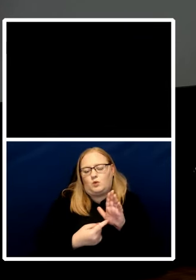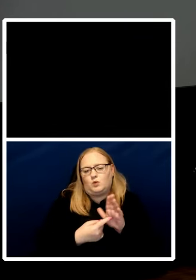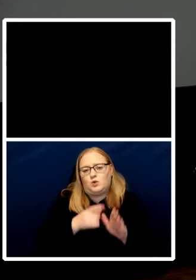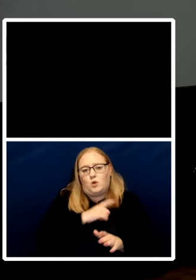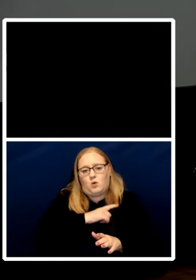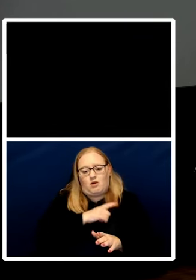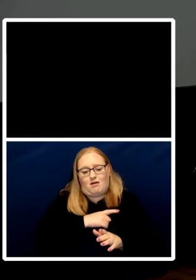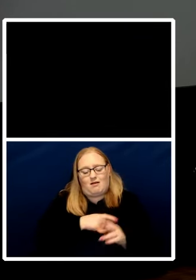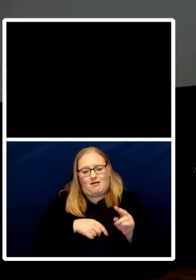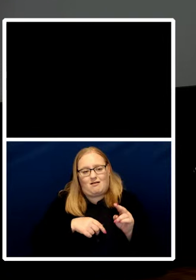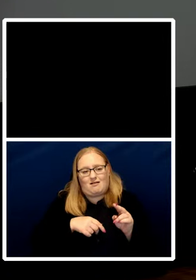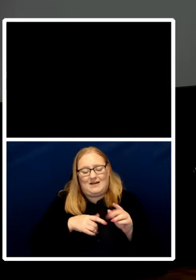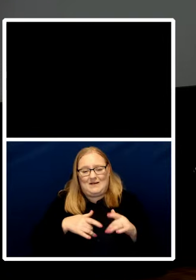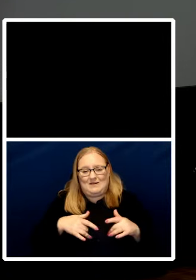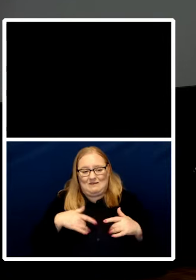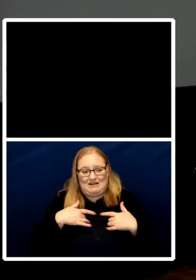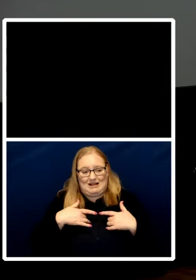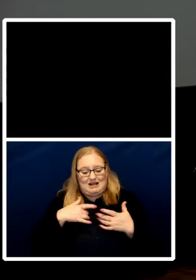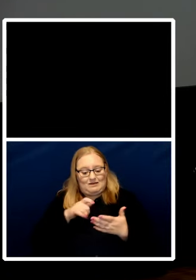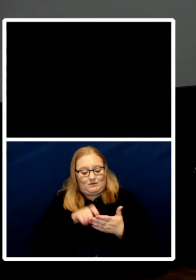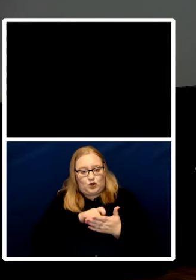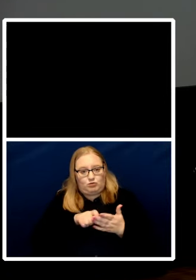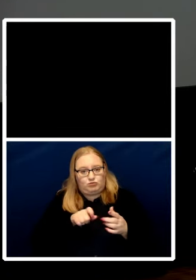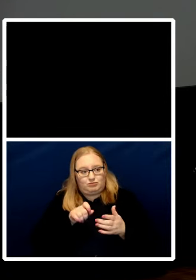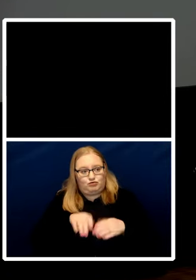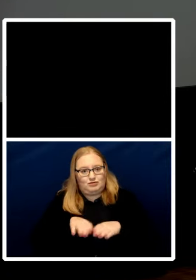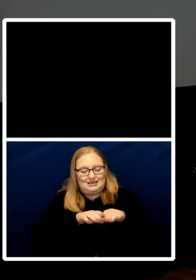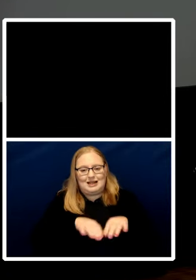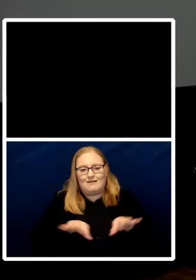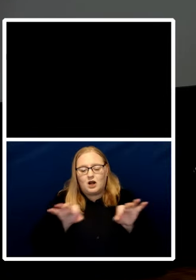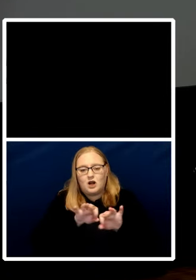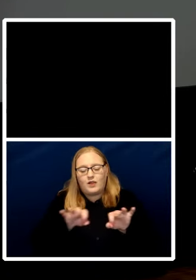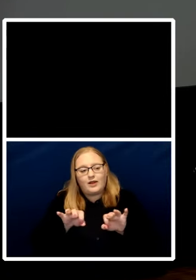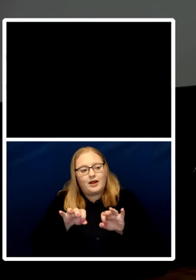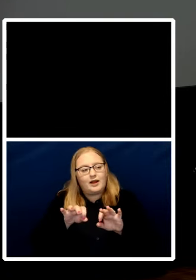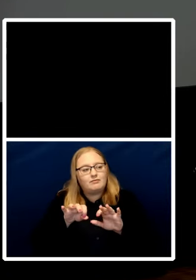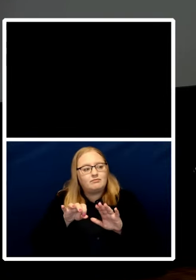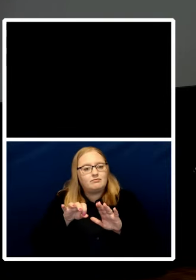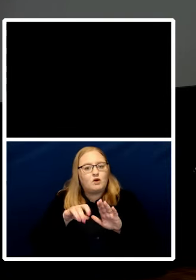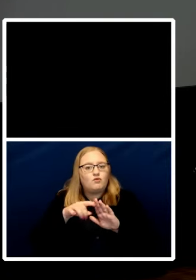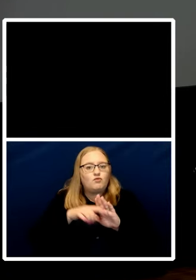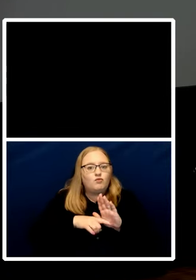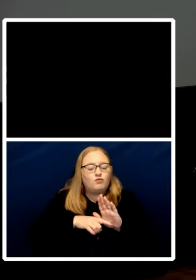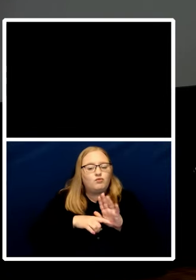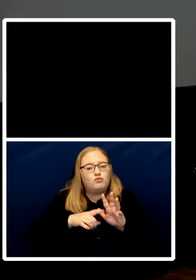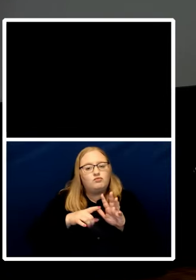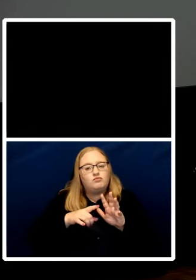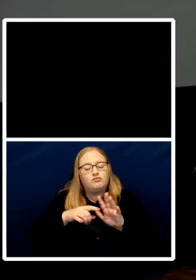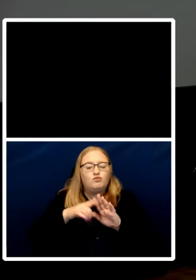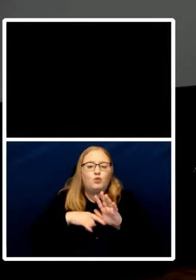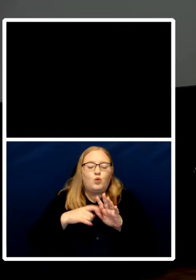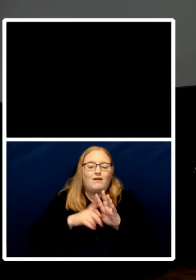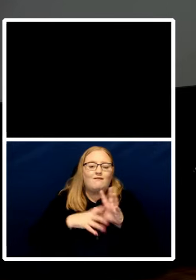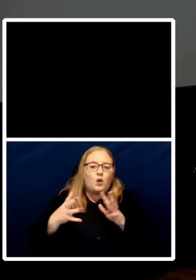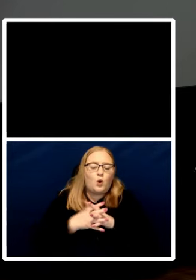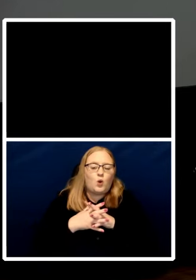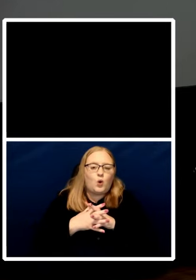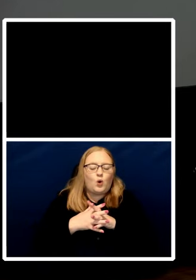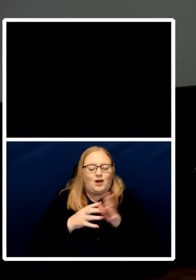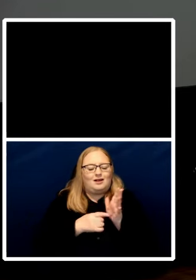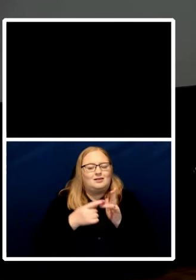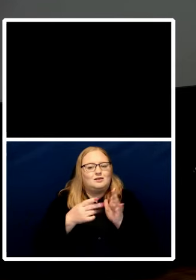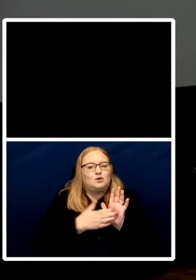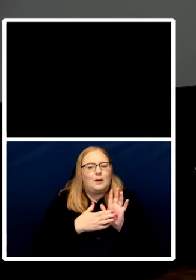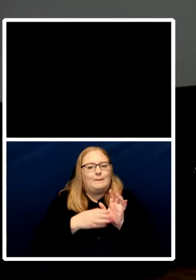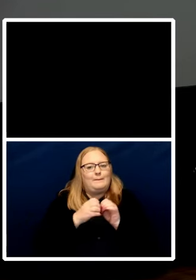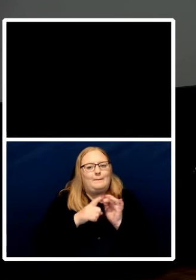don't have a rule of law but a rule of law that's also um in the tom bingham sense informed by by human